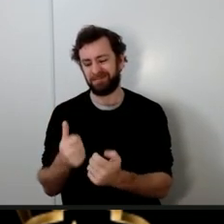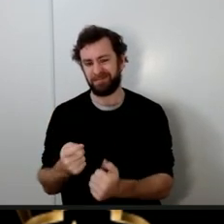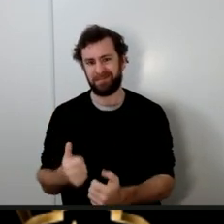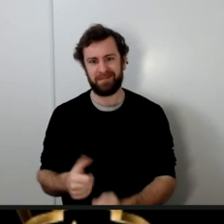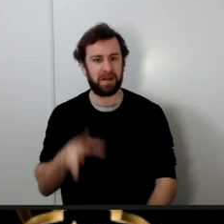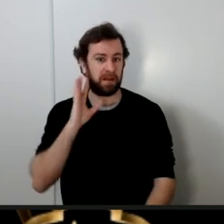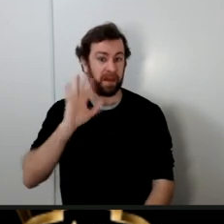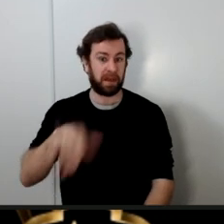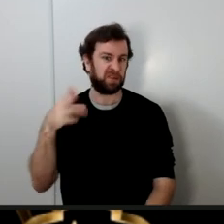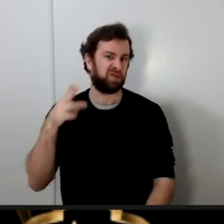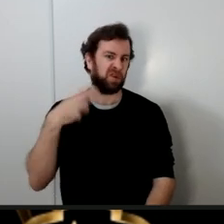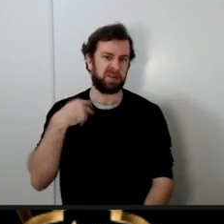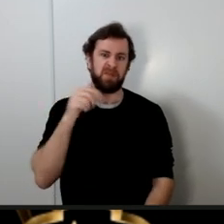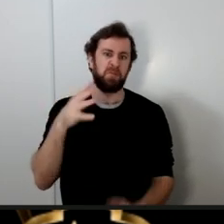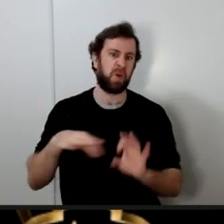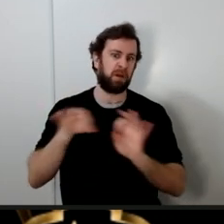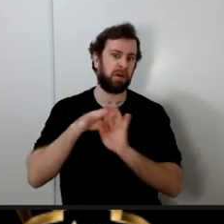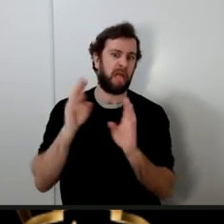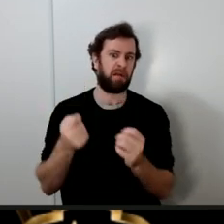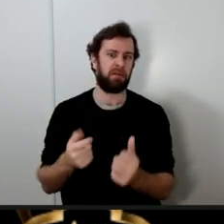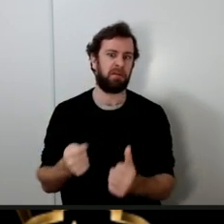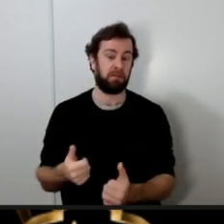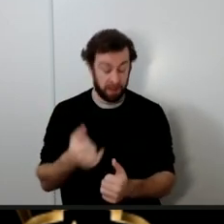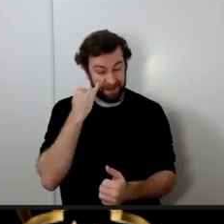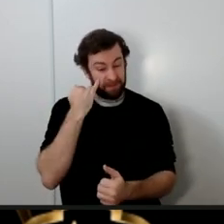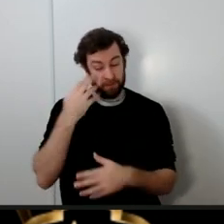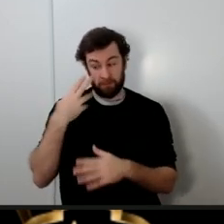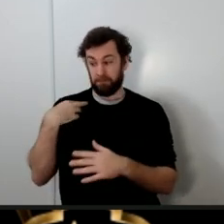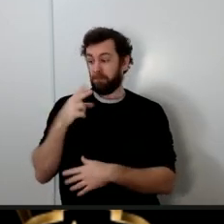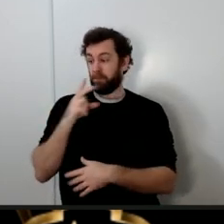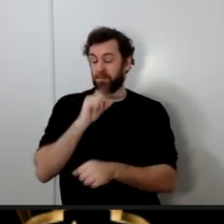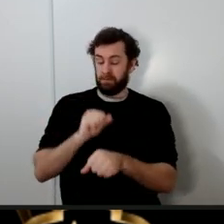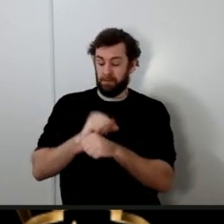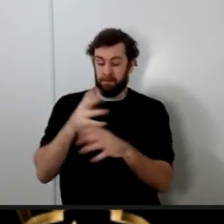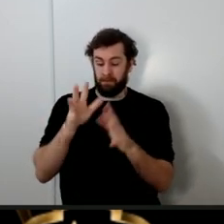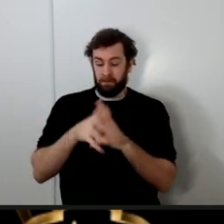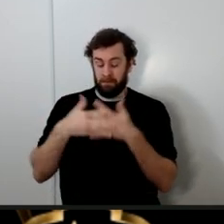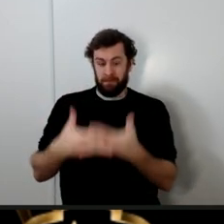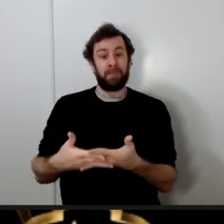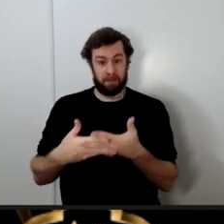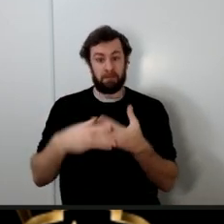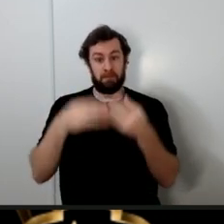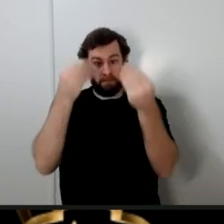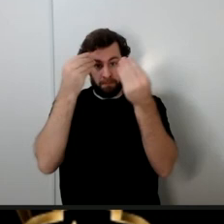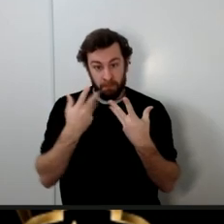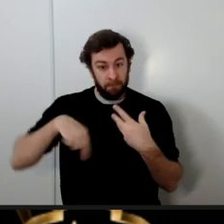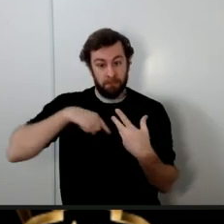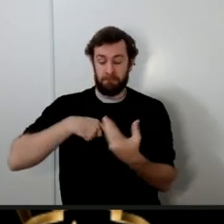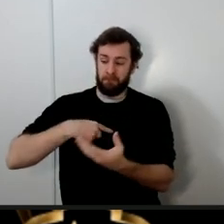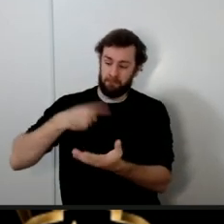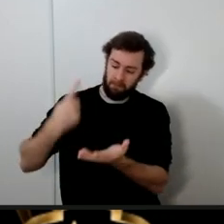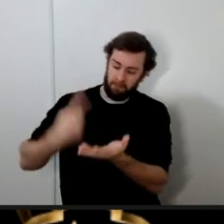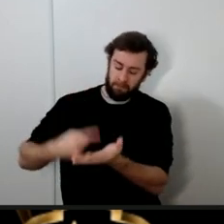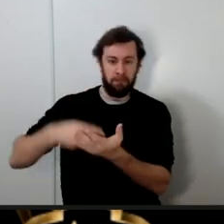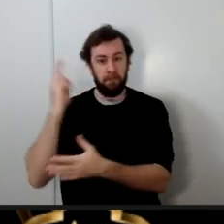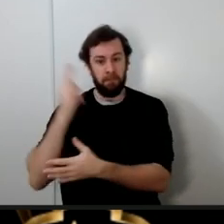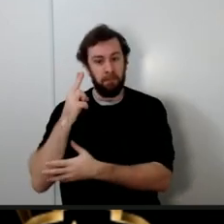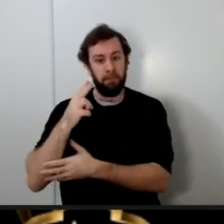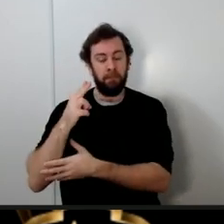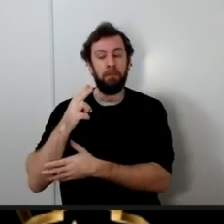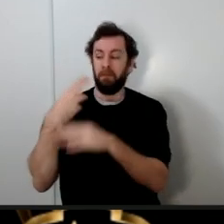previous nations and their history and the prophet has already warned us and foretold us